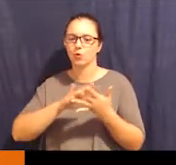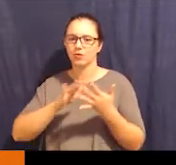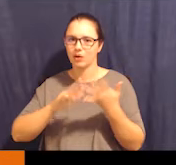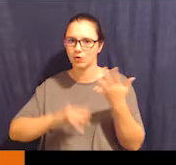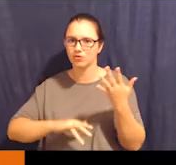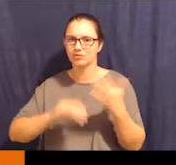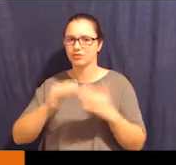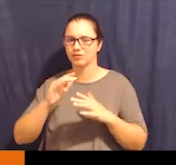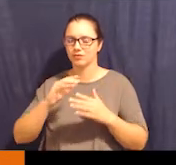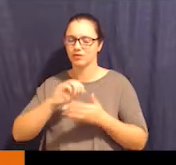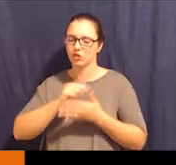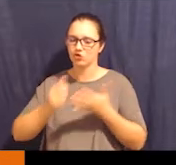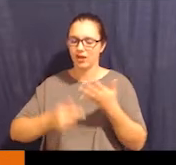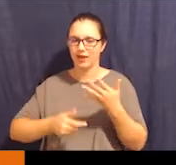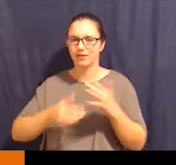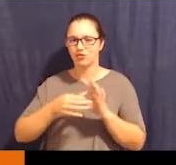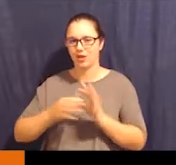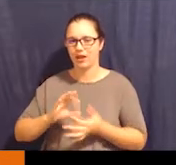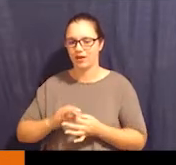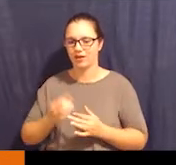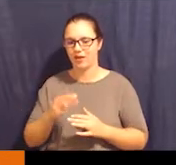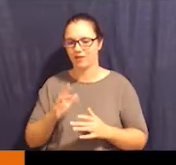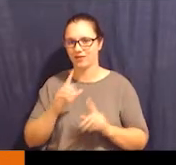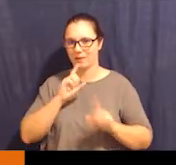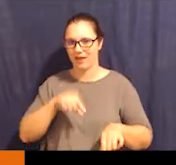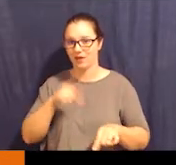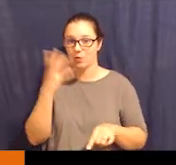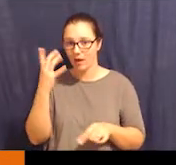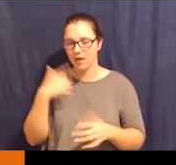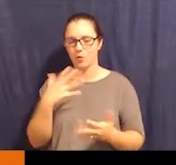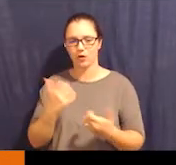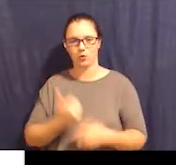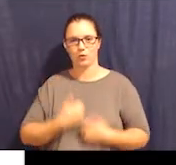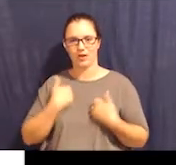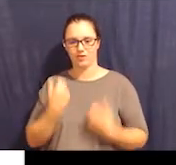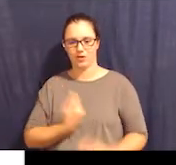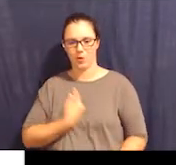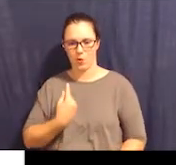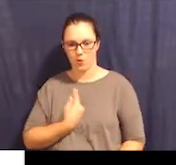the chain of command because I wanted to go out and live on my own.